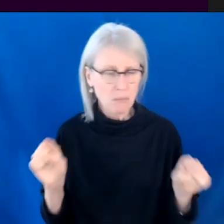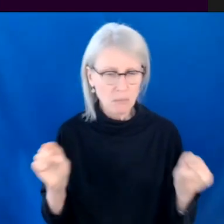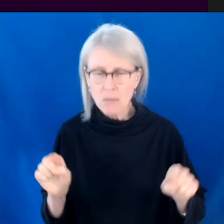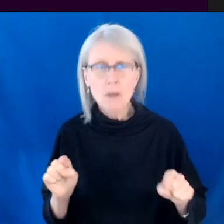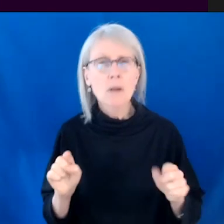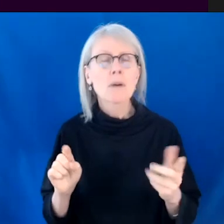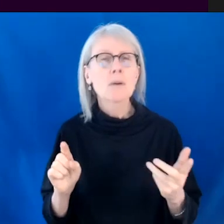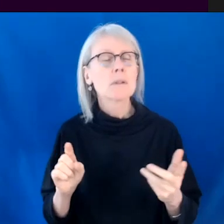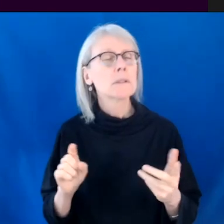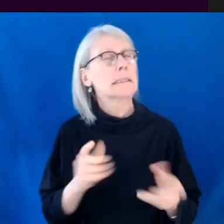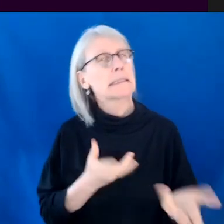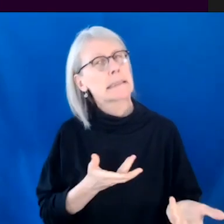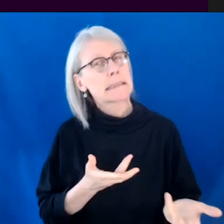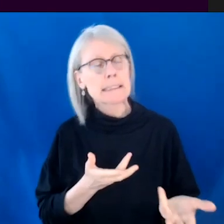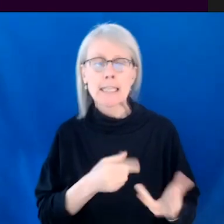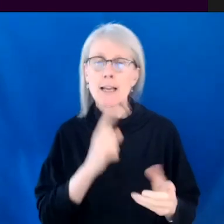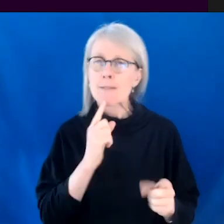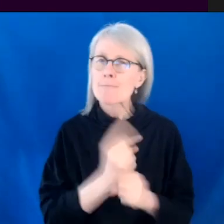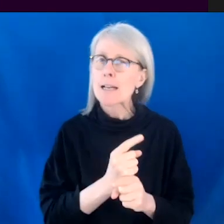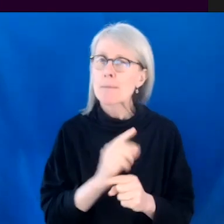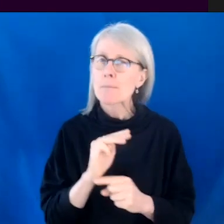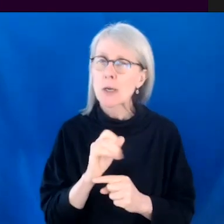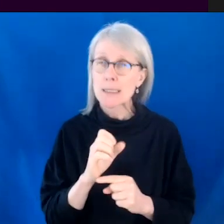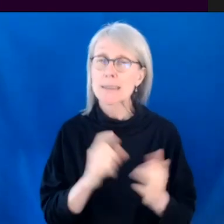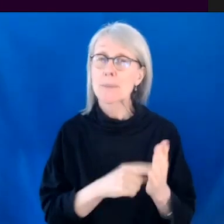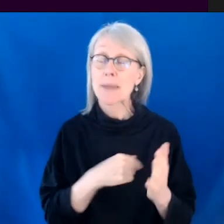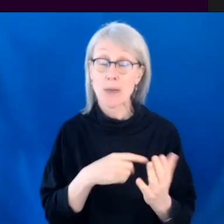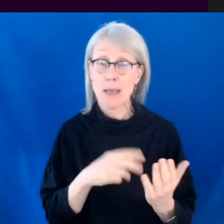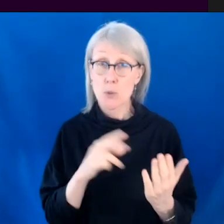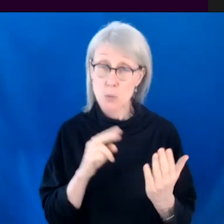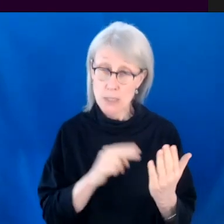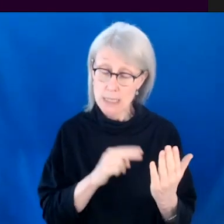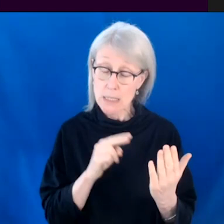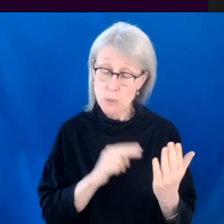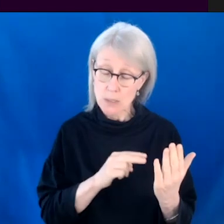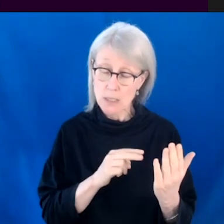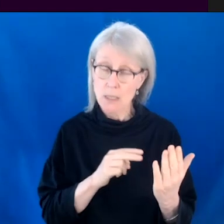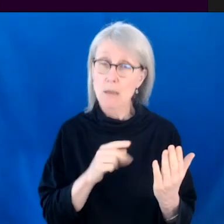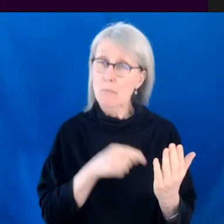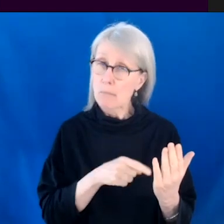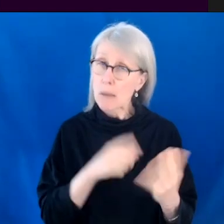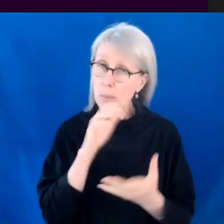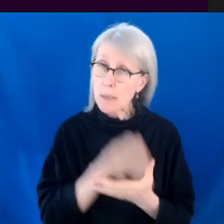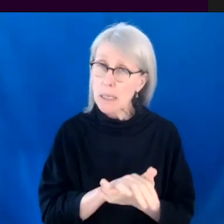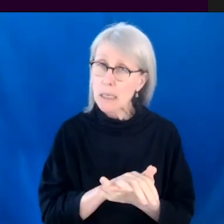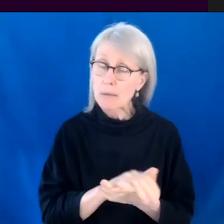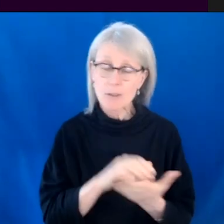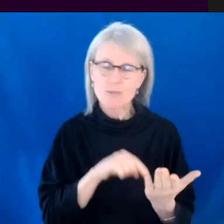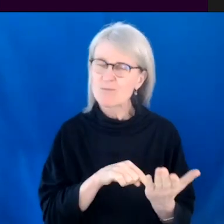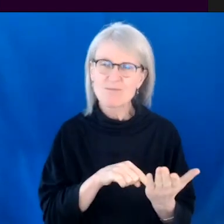way of saying that? I think the dialogue and the believability really needs to come out of, um,